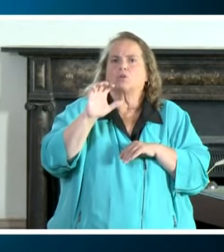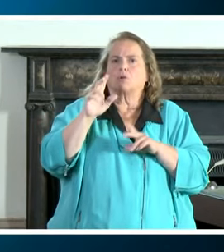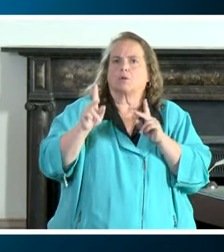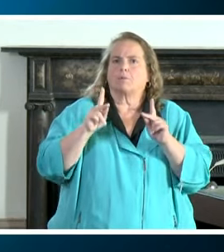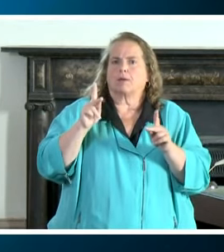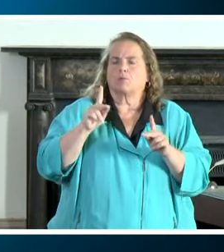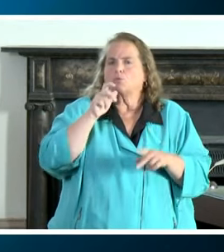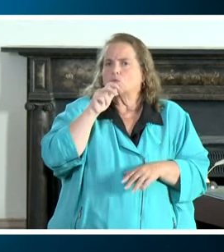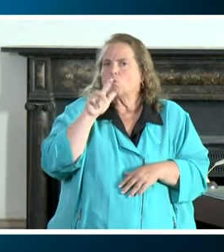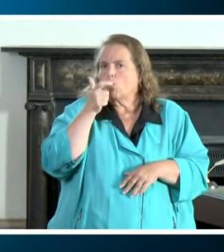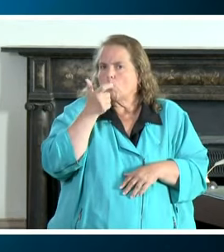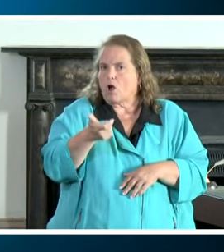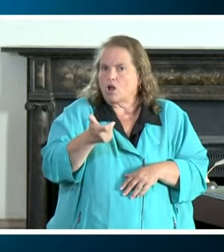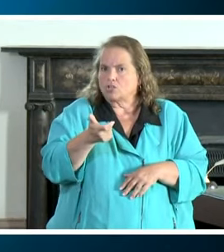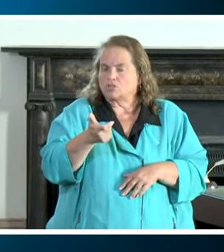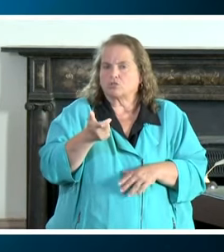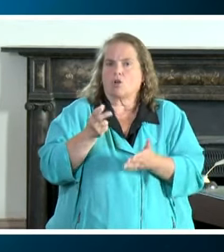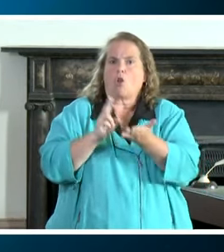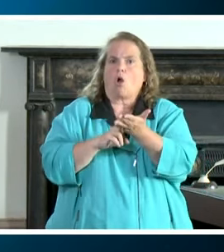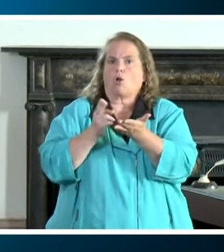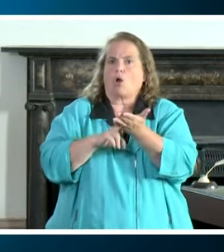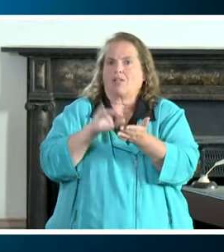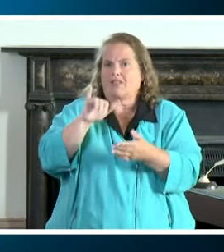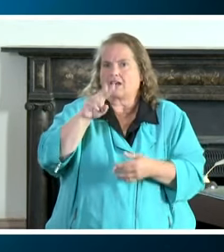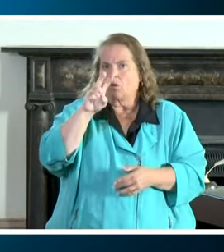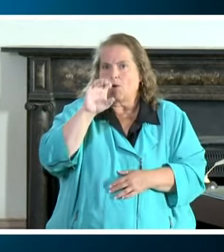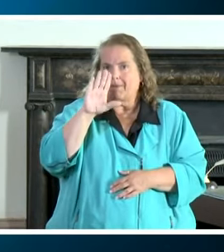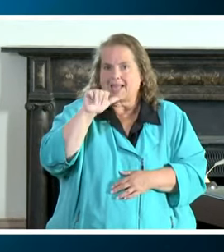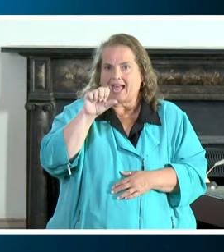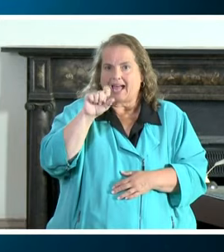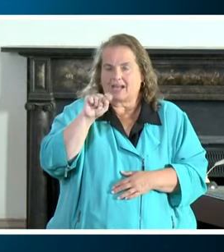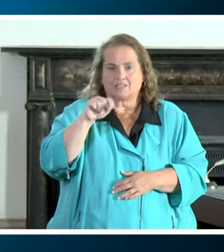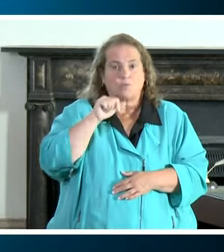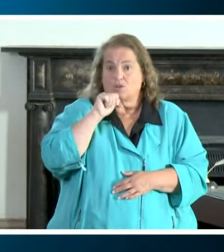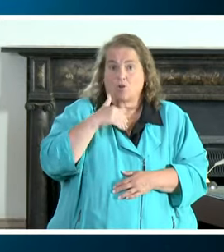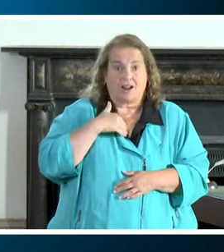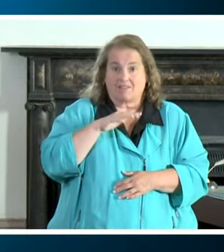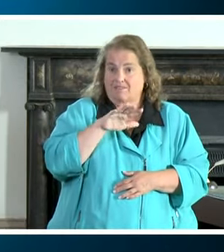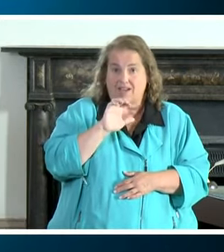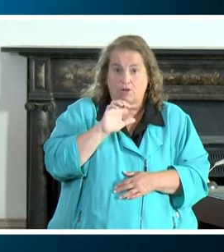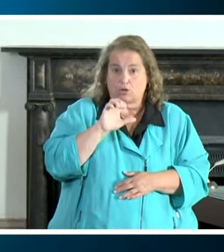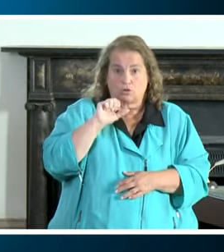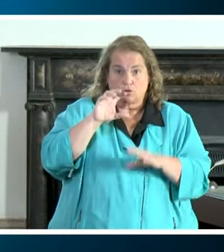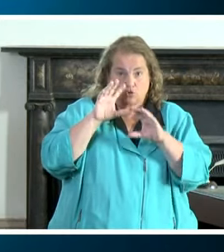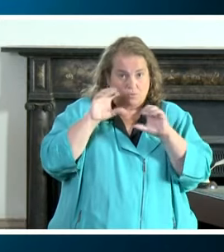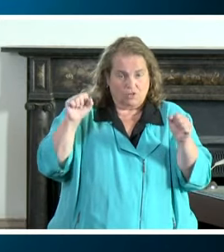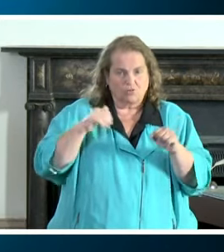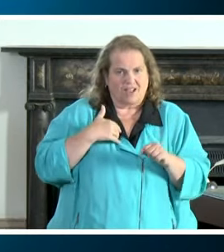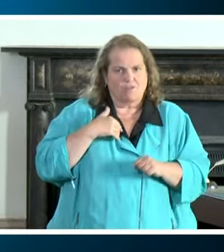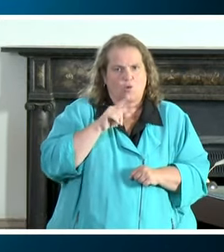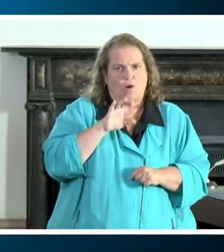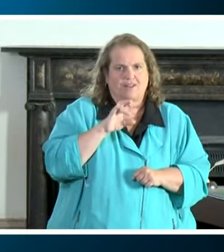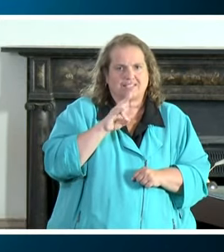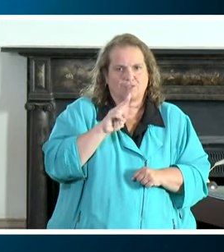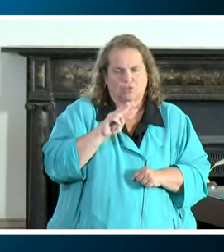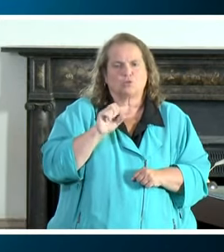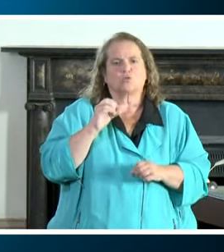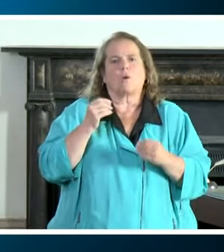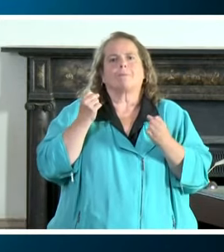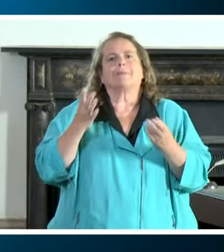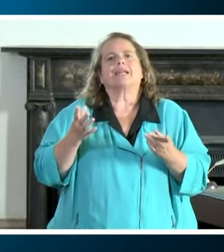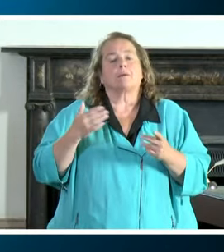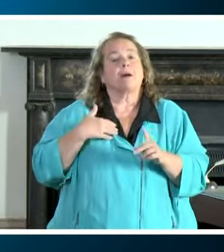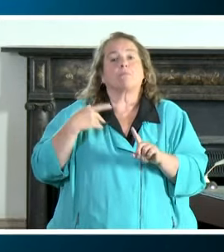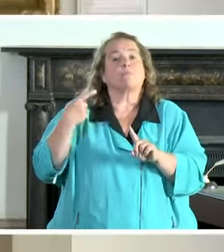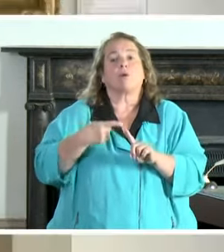individuals uh logging into that webcast we don't have 500 superintendents we have 172 and my point